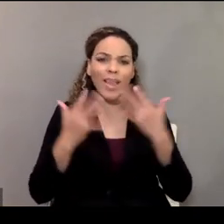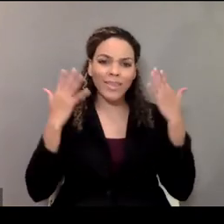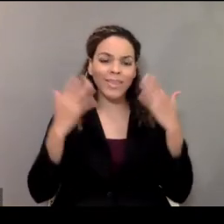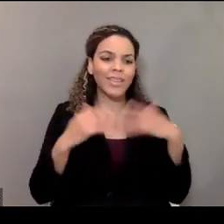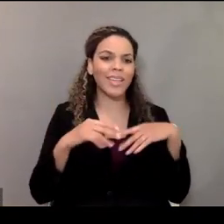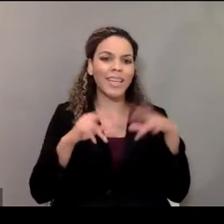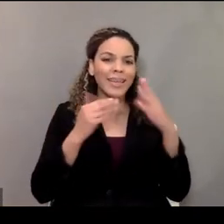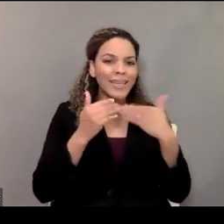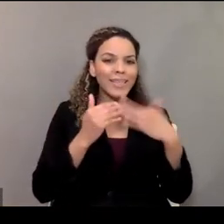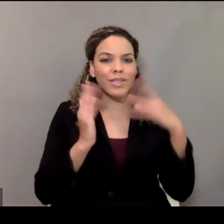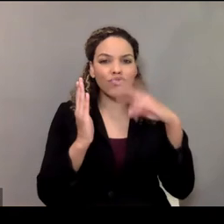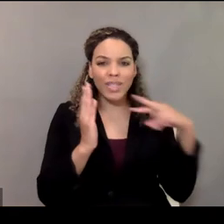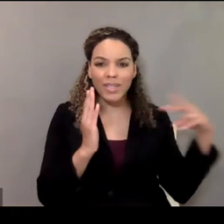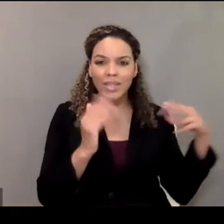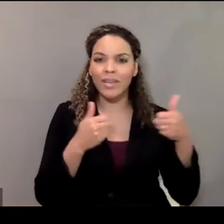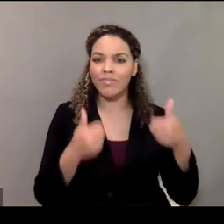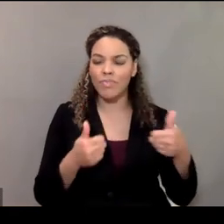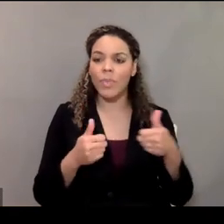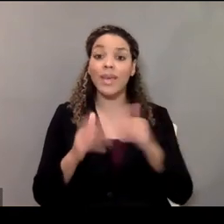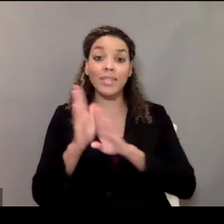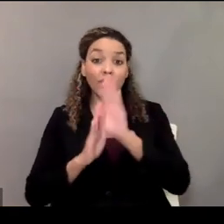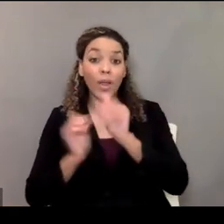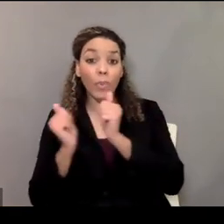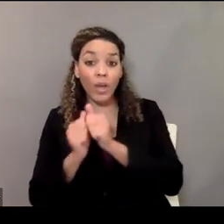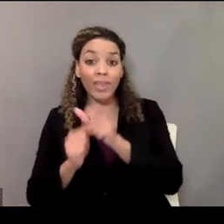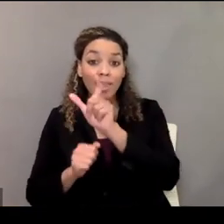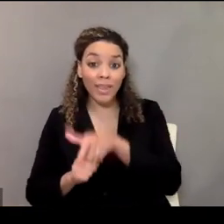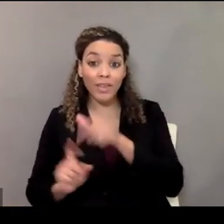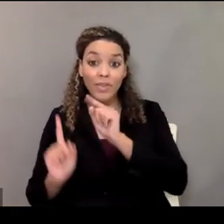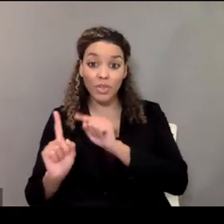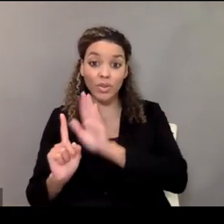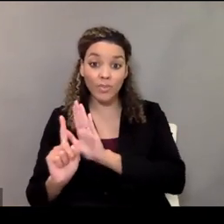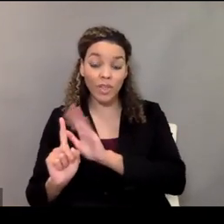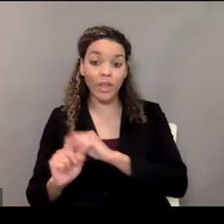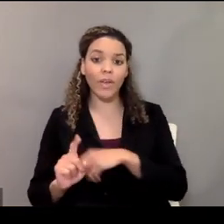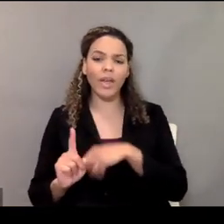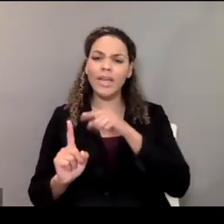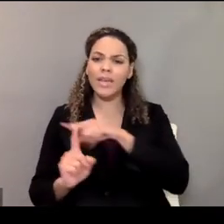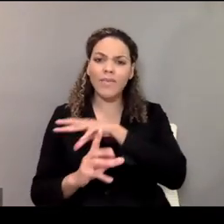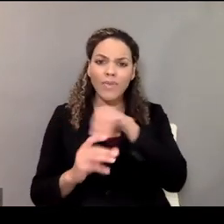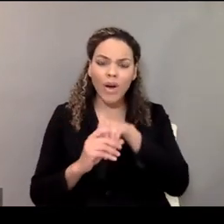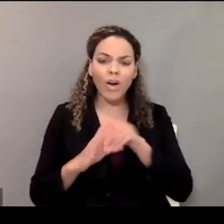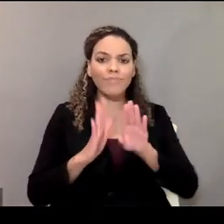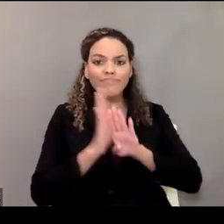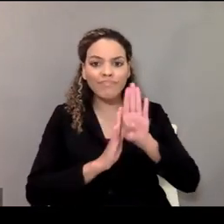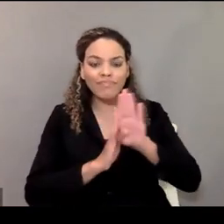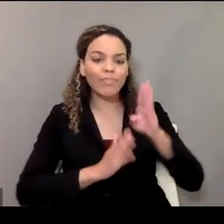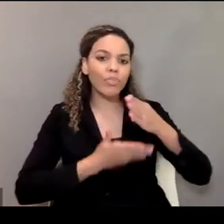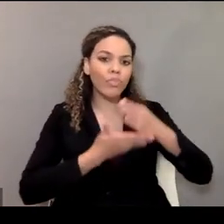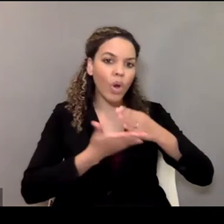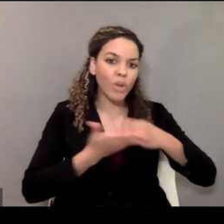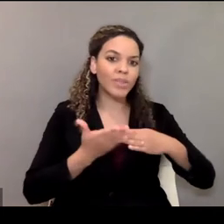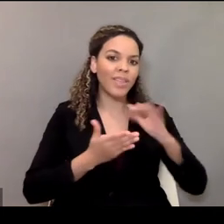develop the plan with the individual, have the person take initiative as much as possible to develop